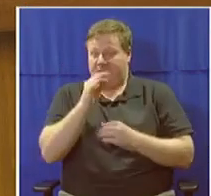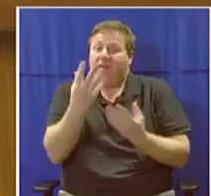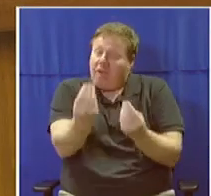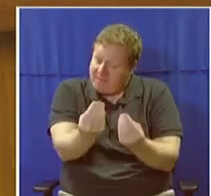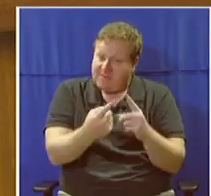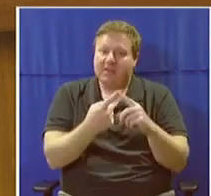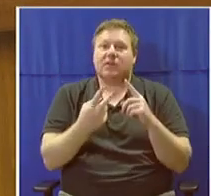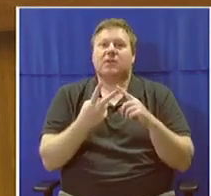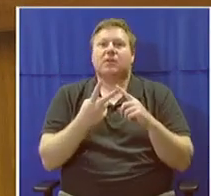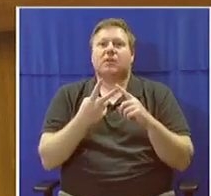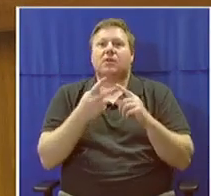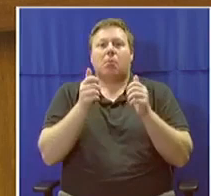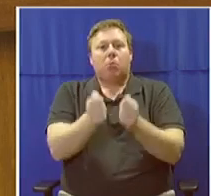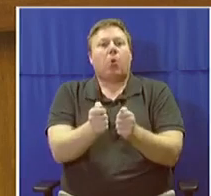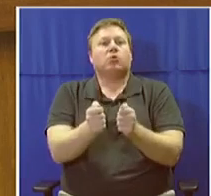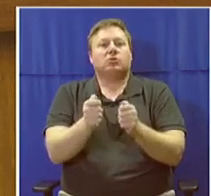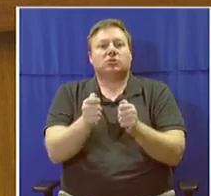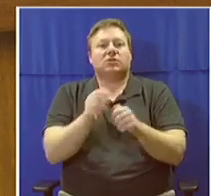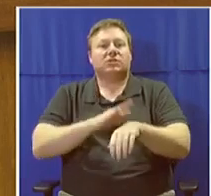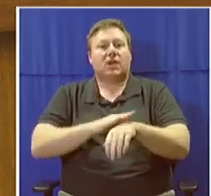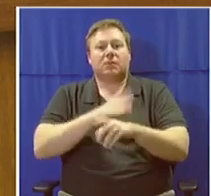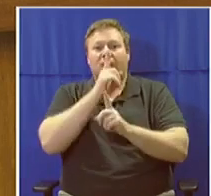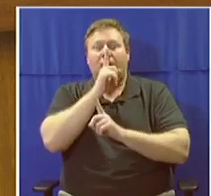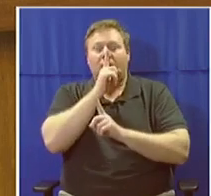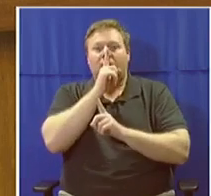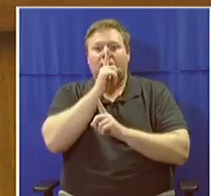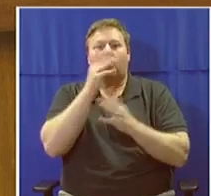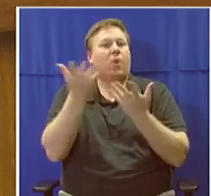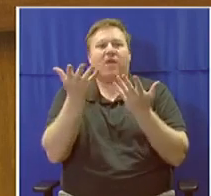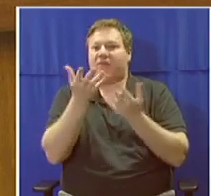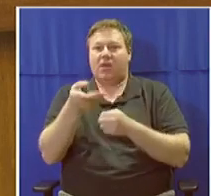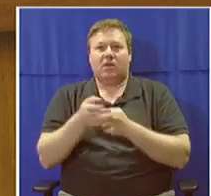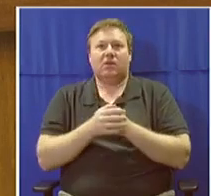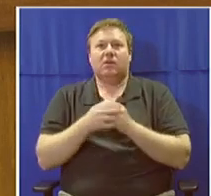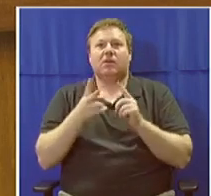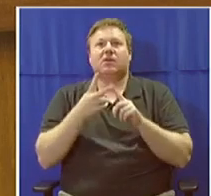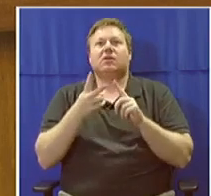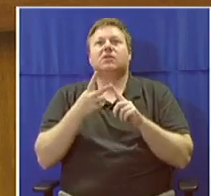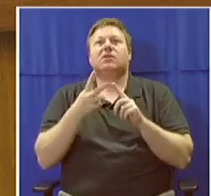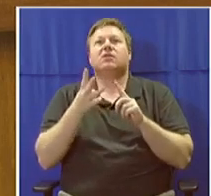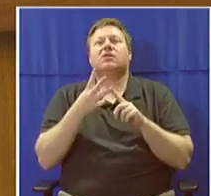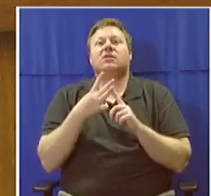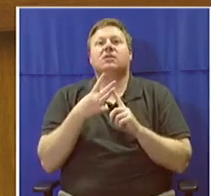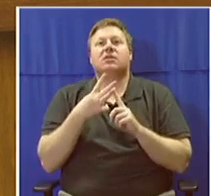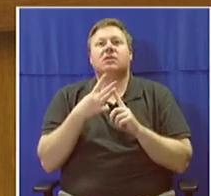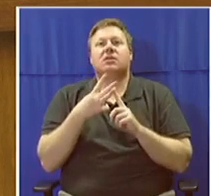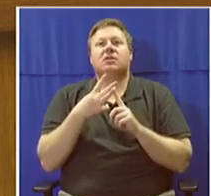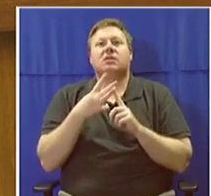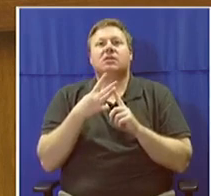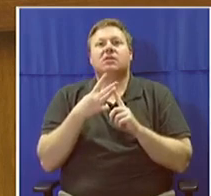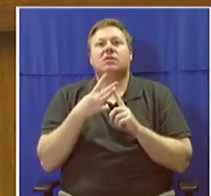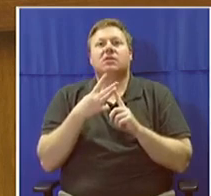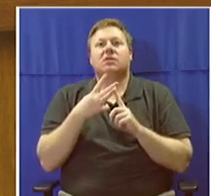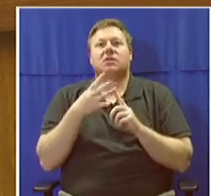to pause for a moment of silence wherever they are, and to, if they are